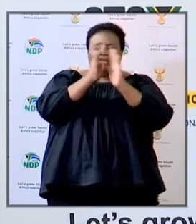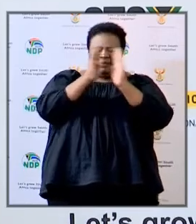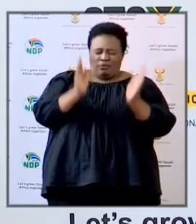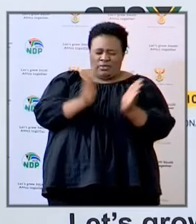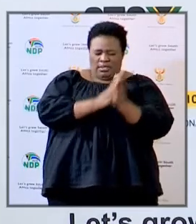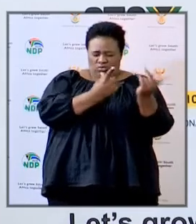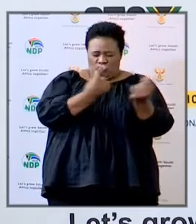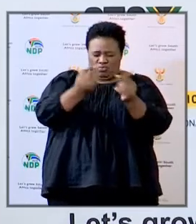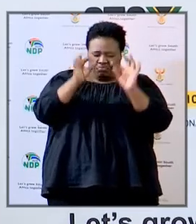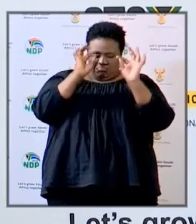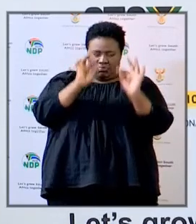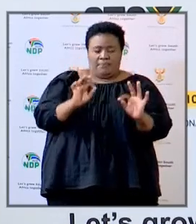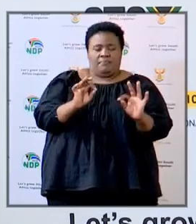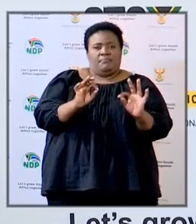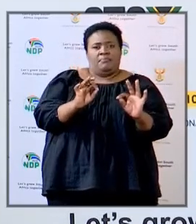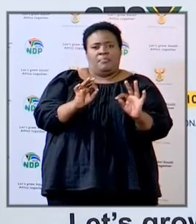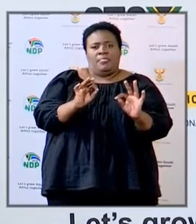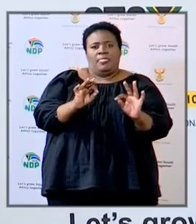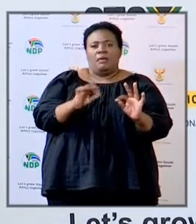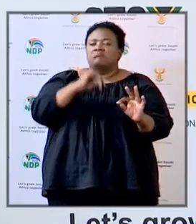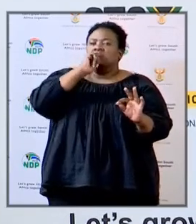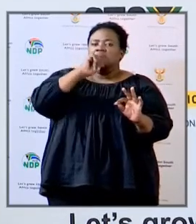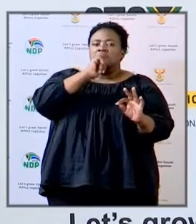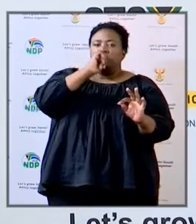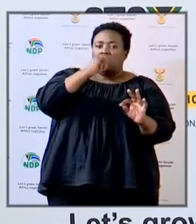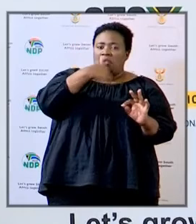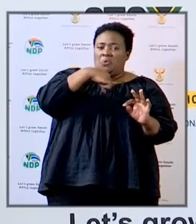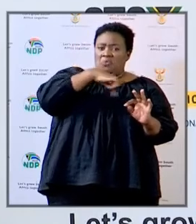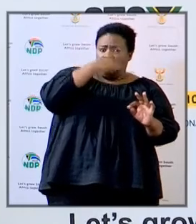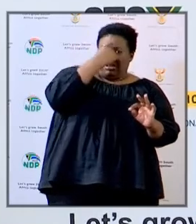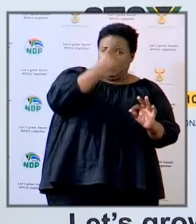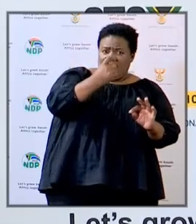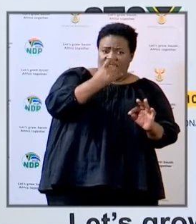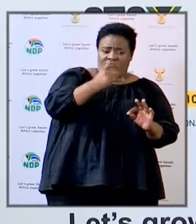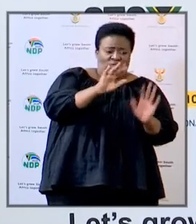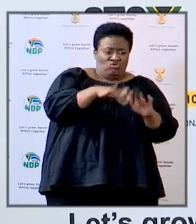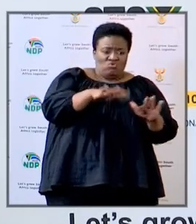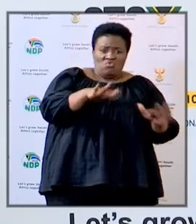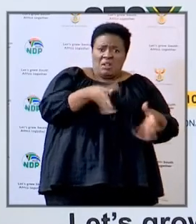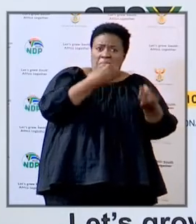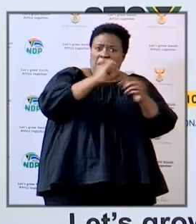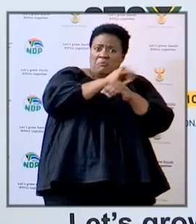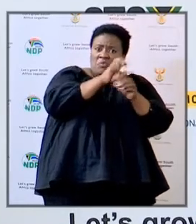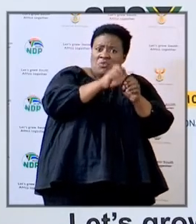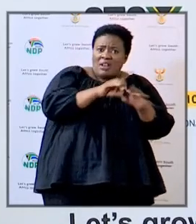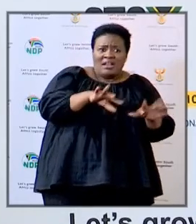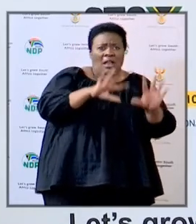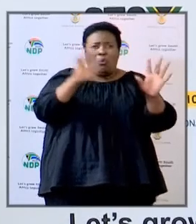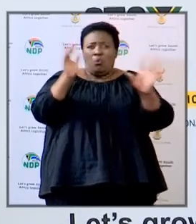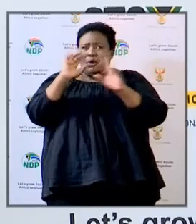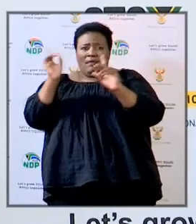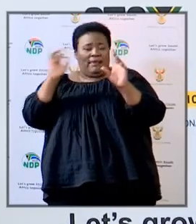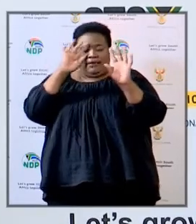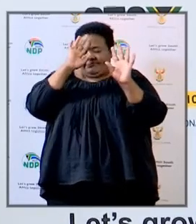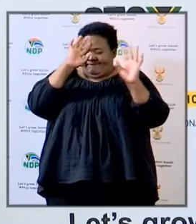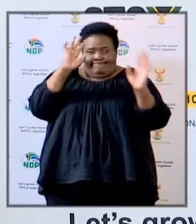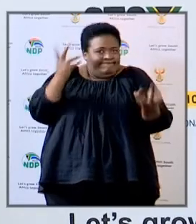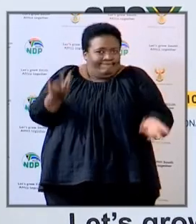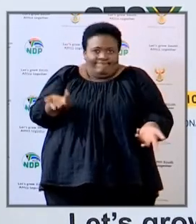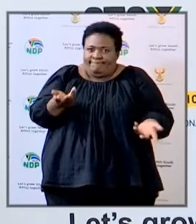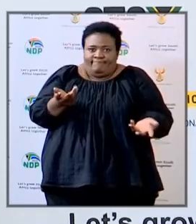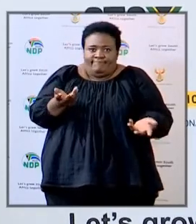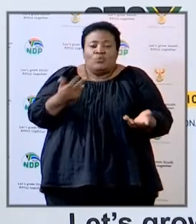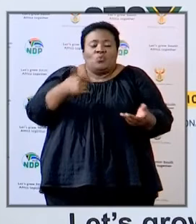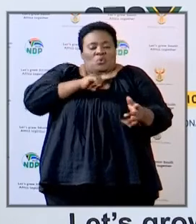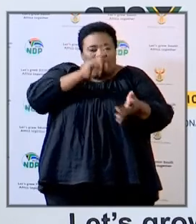nothing slips whether we believe that children are less vulnerable we're not taking chances we're doing all we